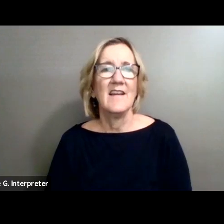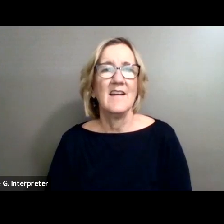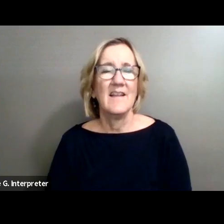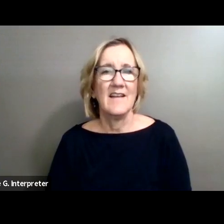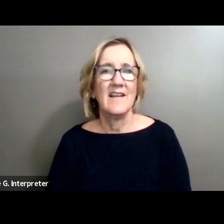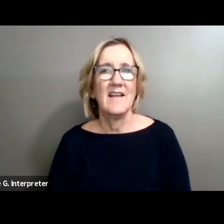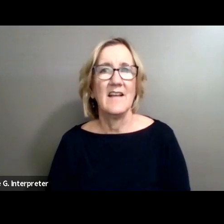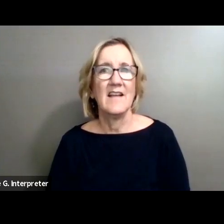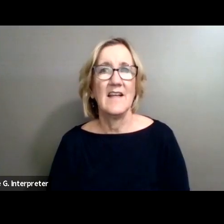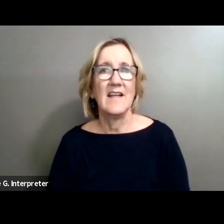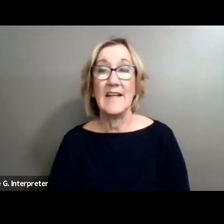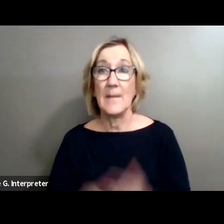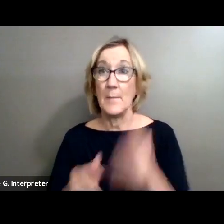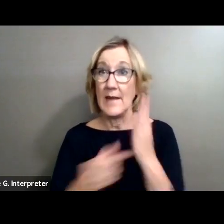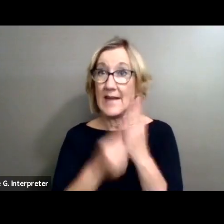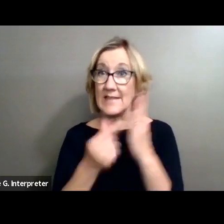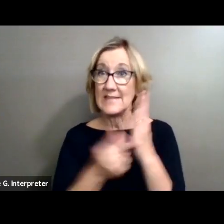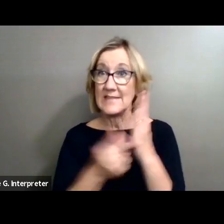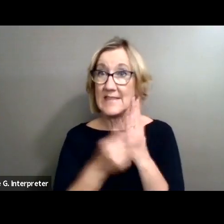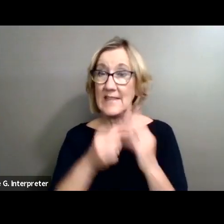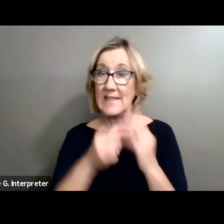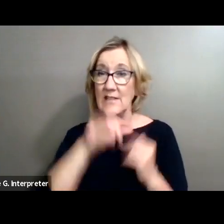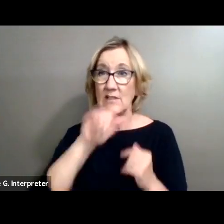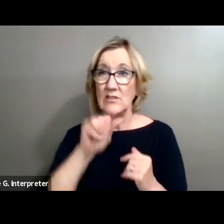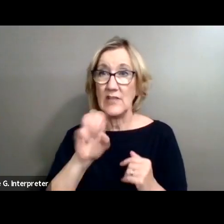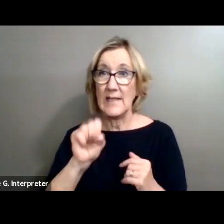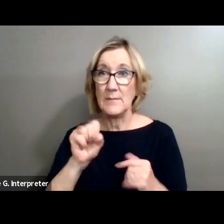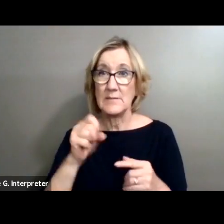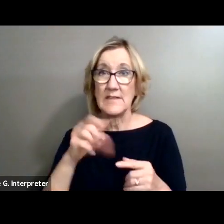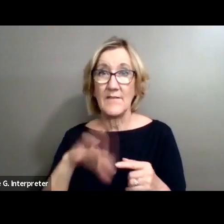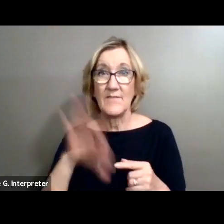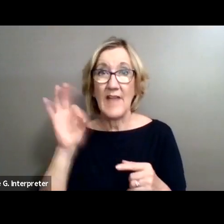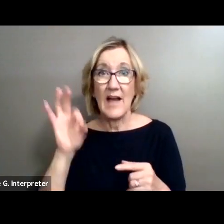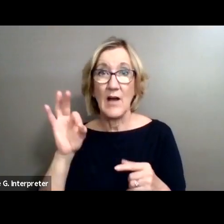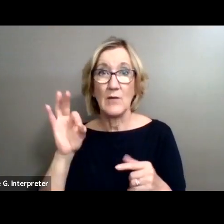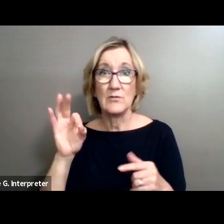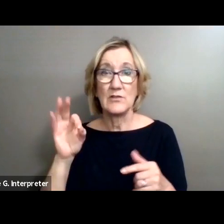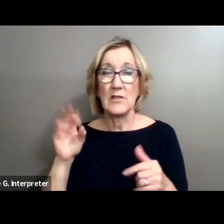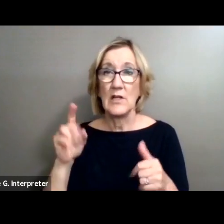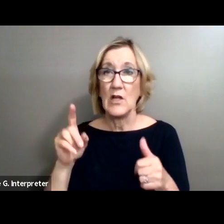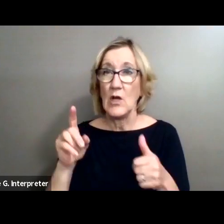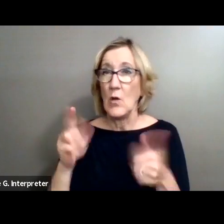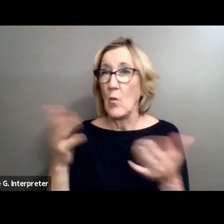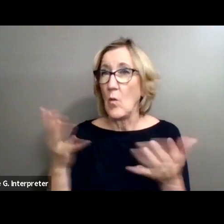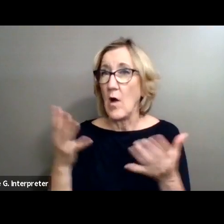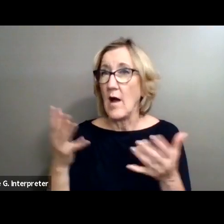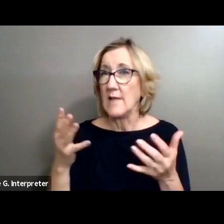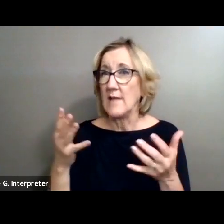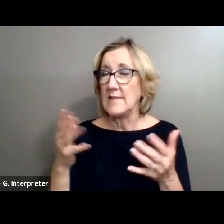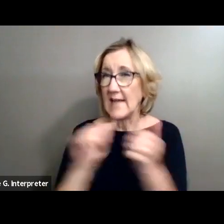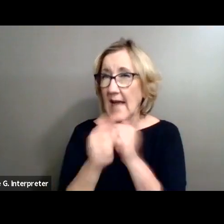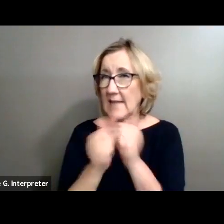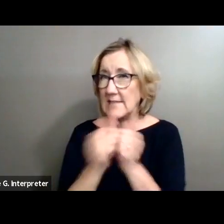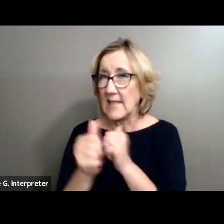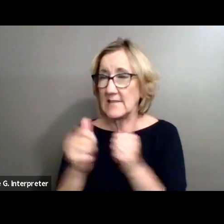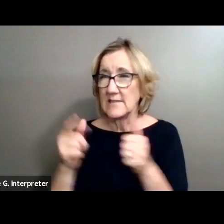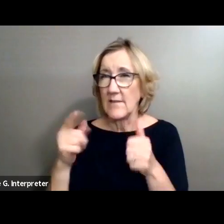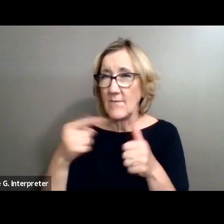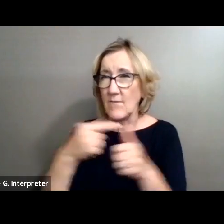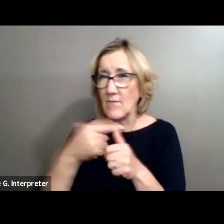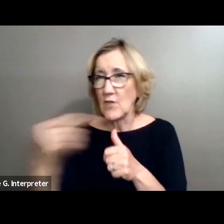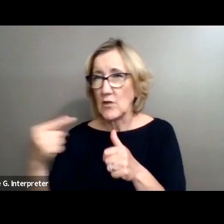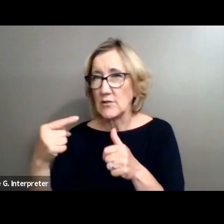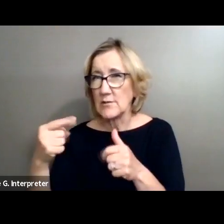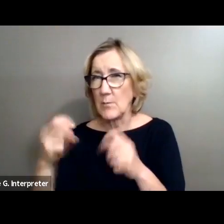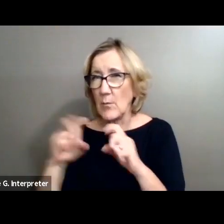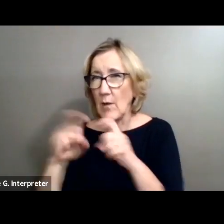In a magazine, James found a contest where the first prize was a camera. To win, he had to sell the